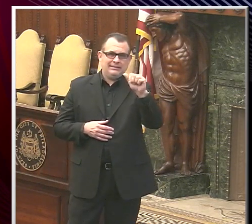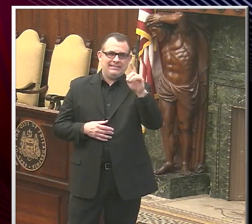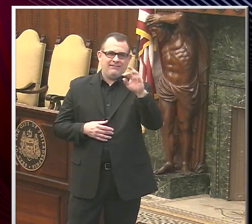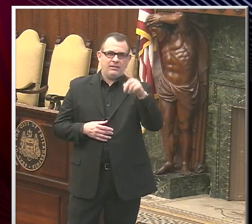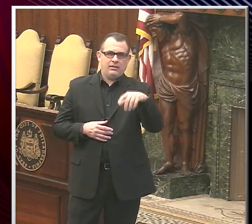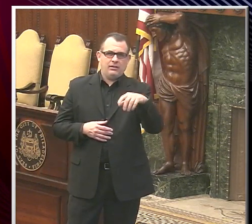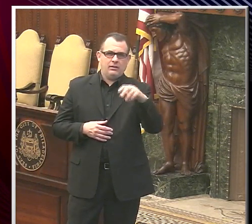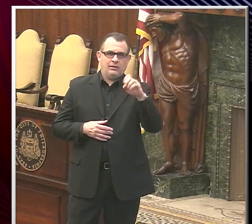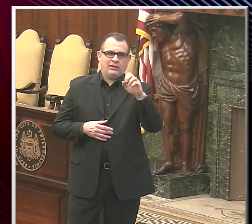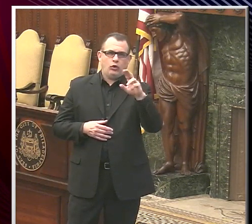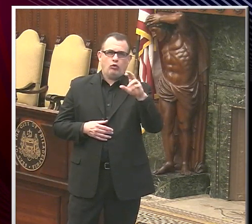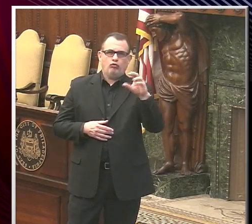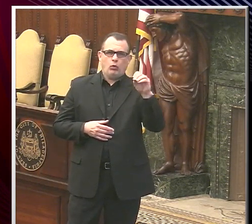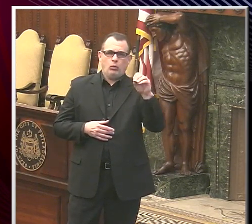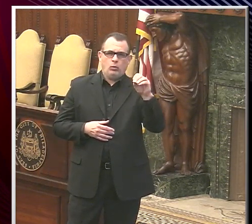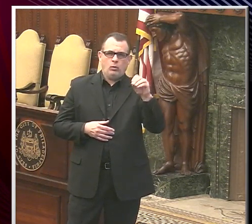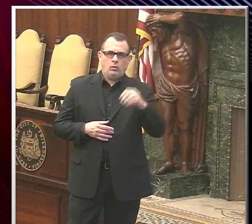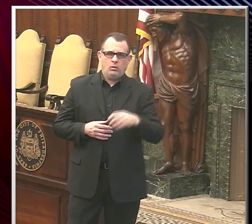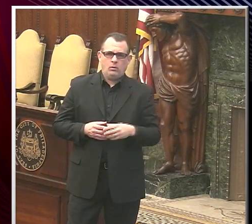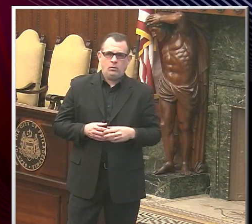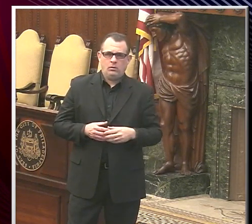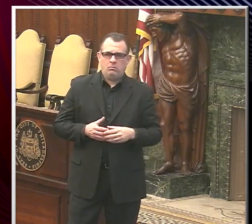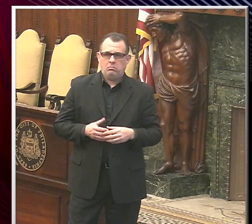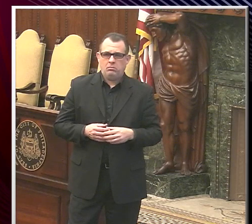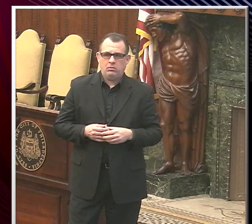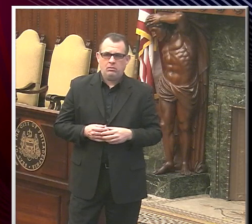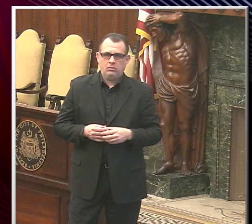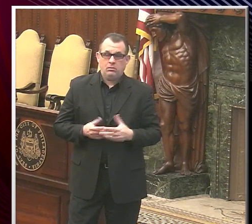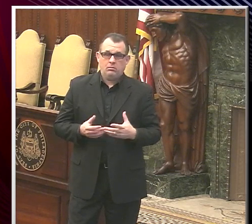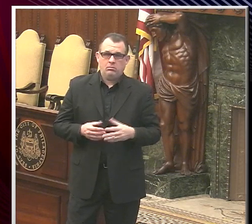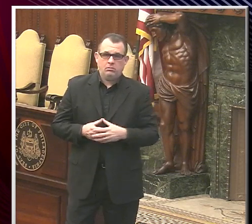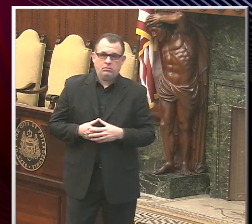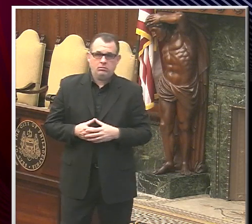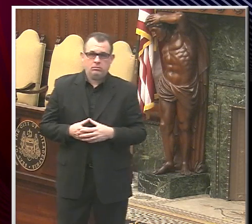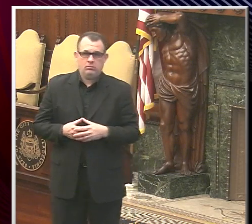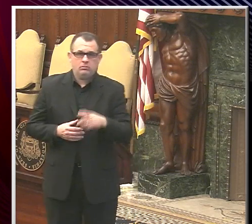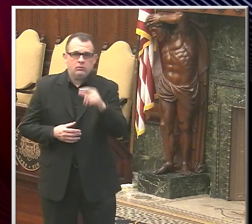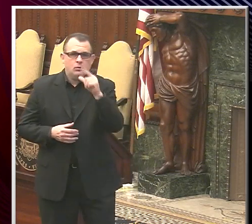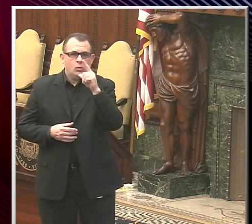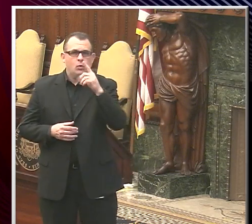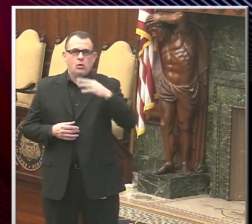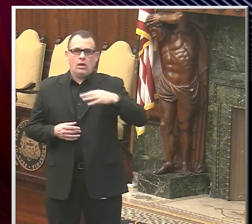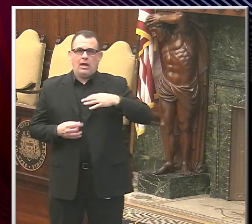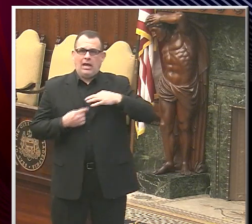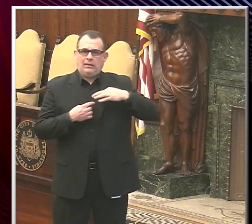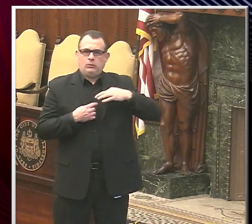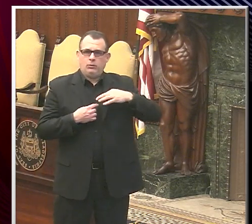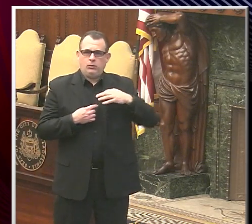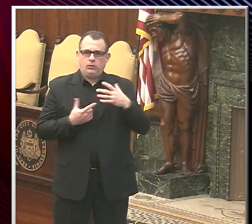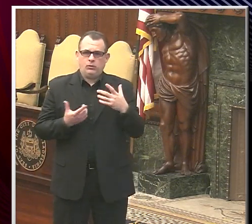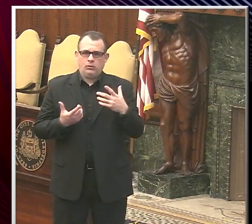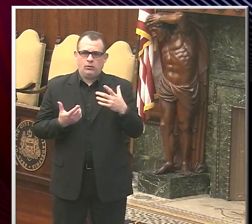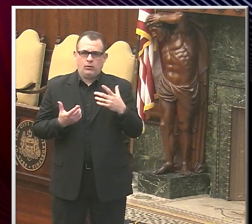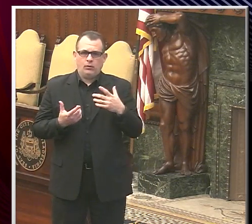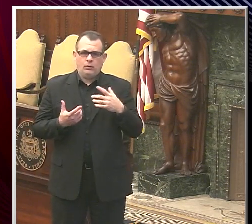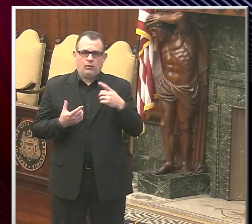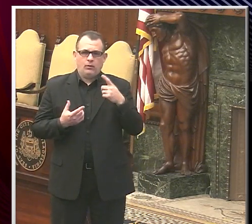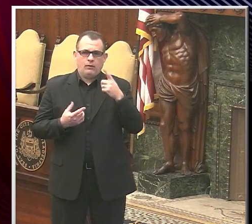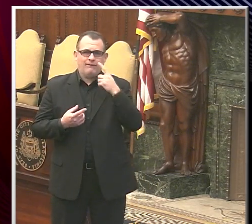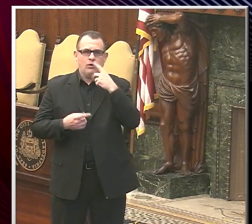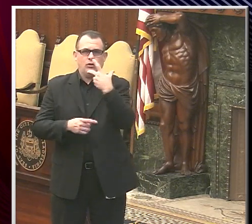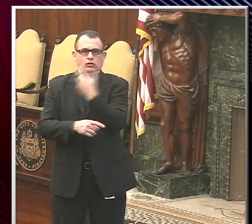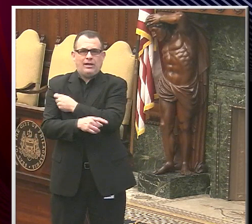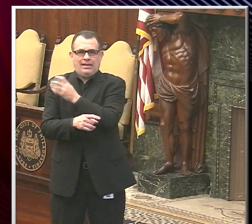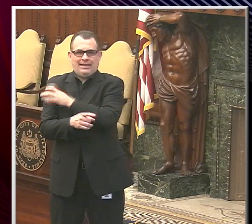Hi, first question. I'm wondering who will mostly be eligible at the three health department for shot clinics? mean, given that the